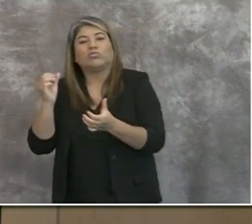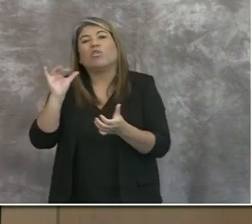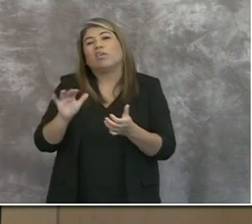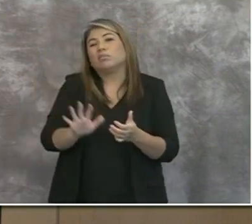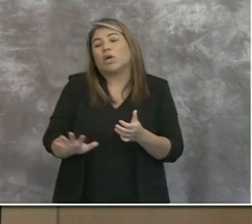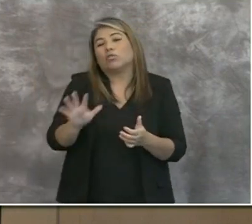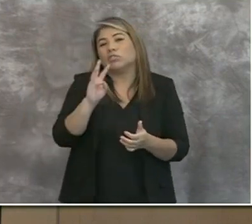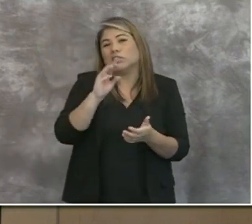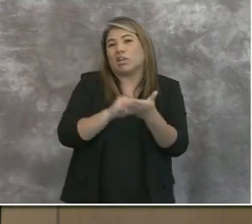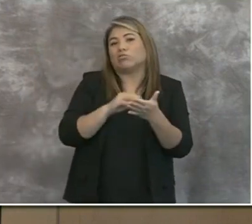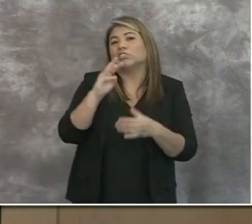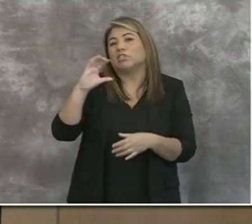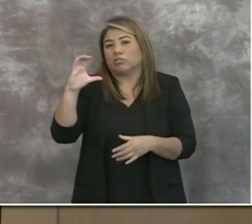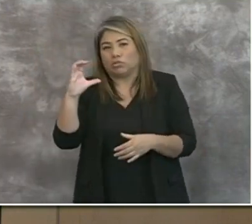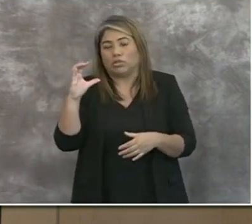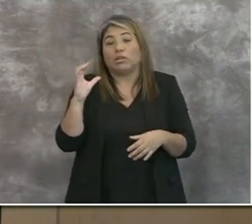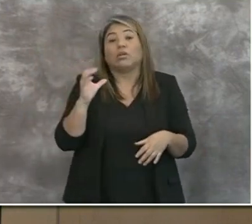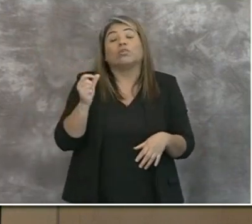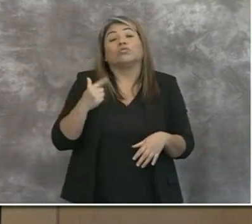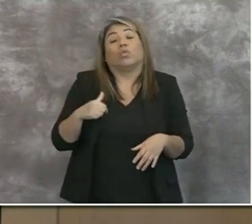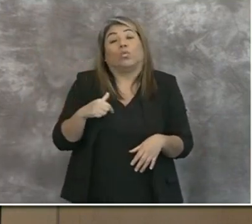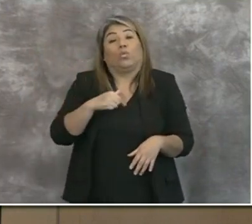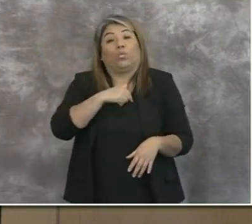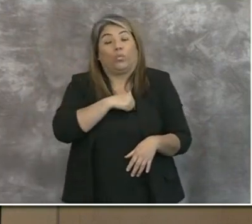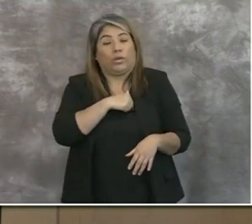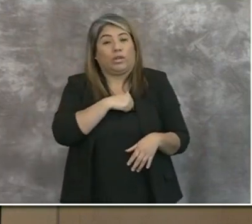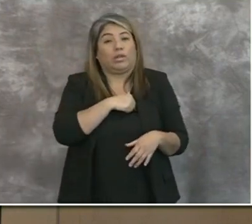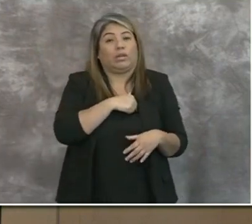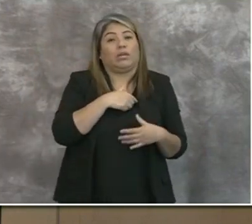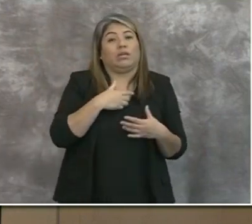about 6,600. So we are